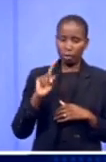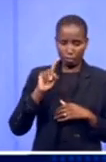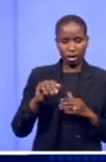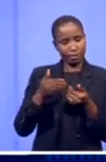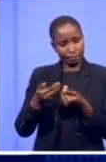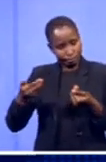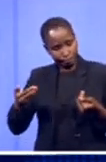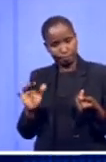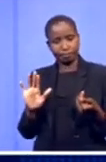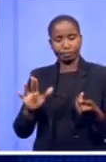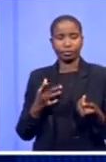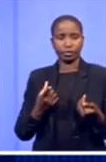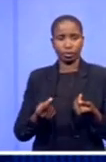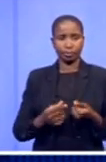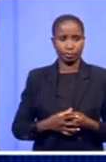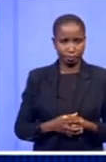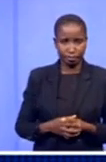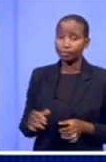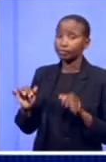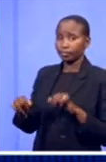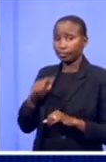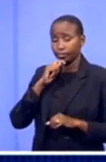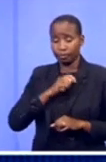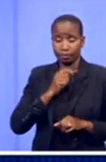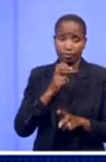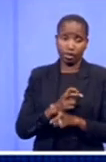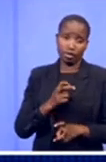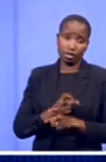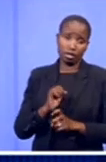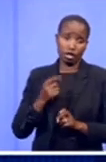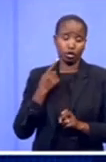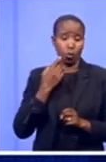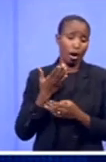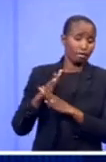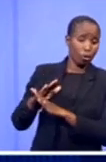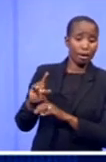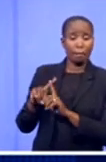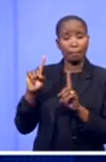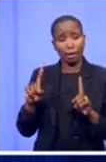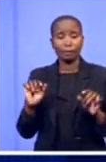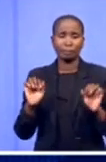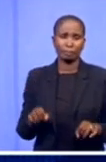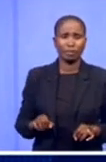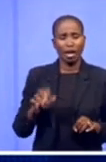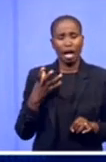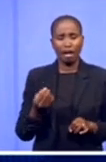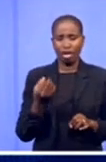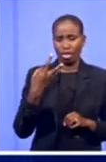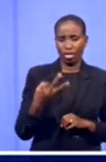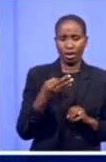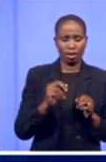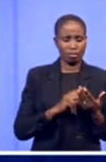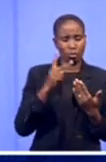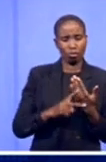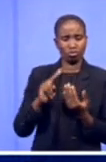very difficult to avoid. But yesterday we were told of progress on three projects. Which projects are these? And can you give us a